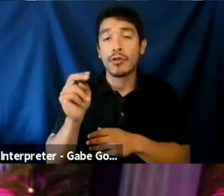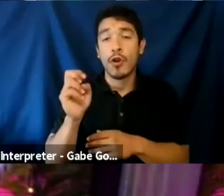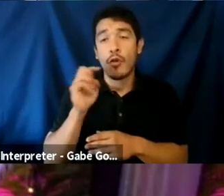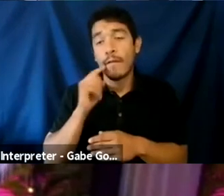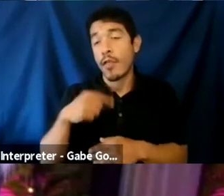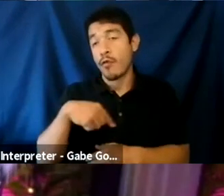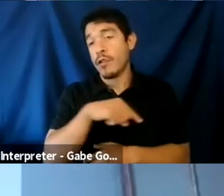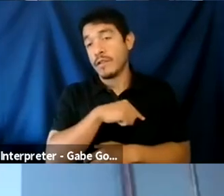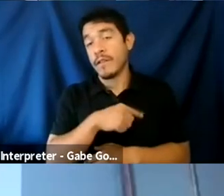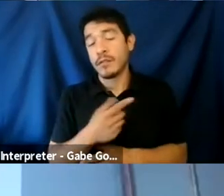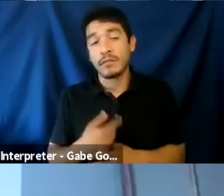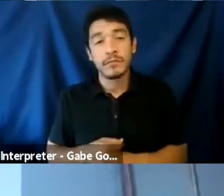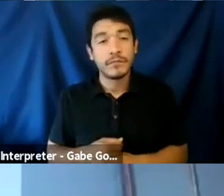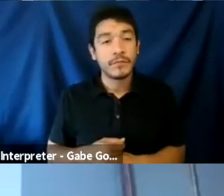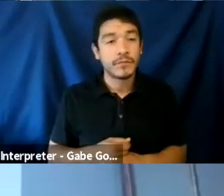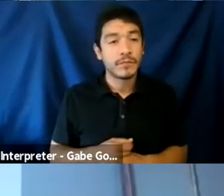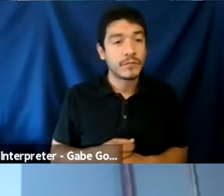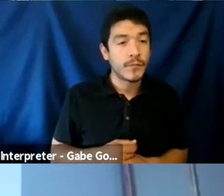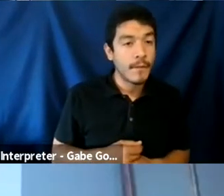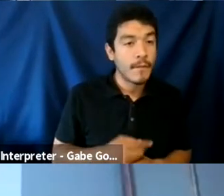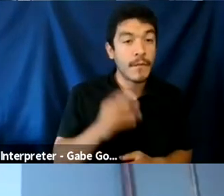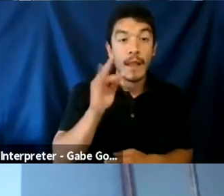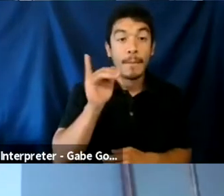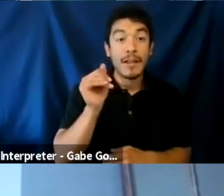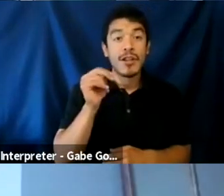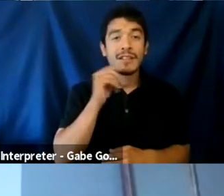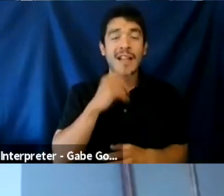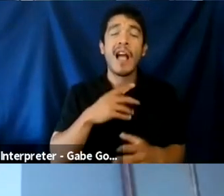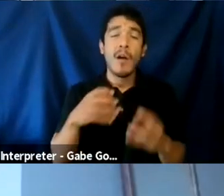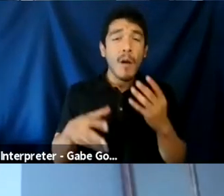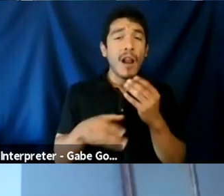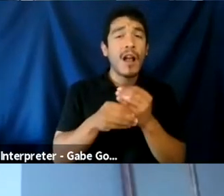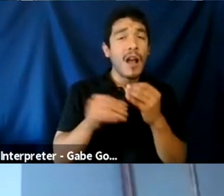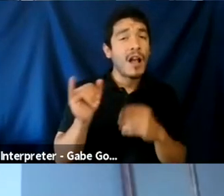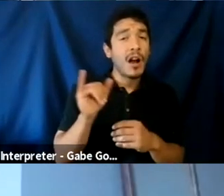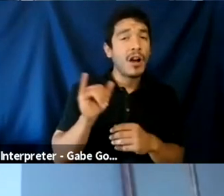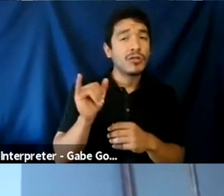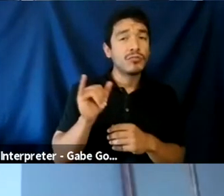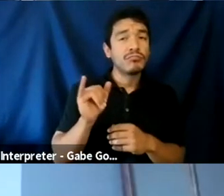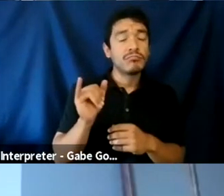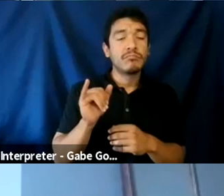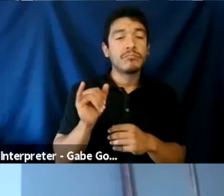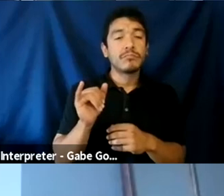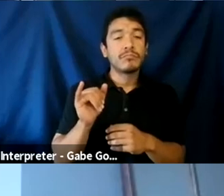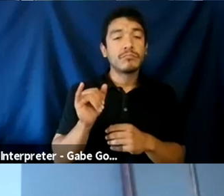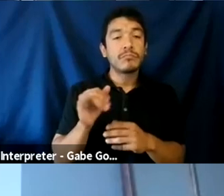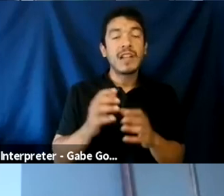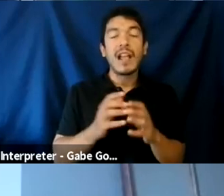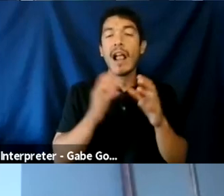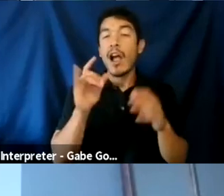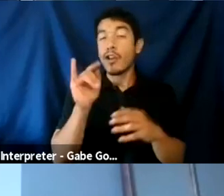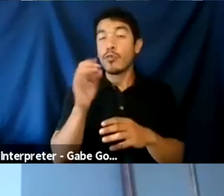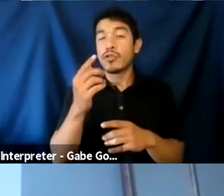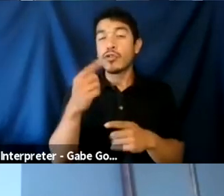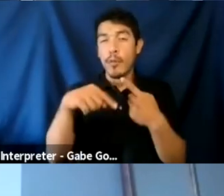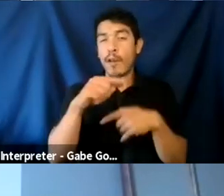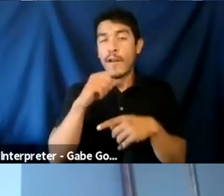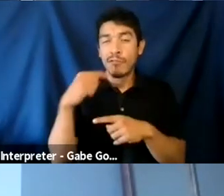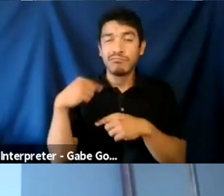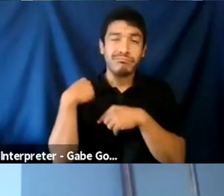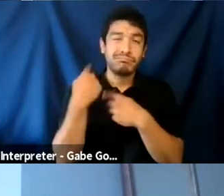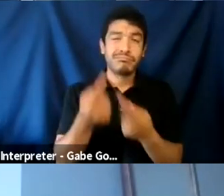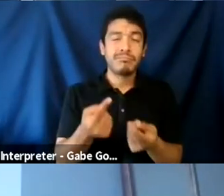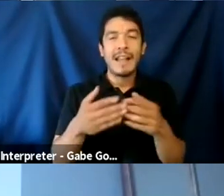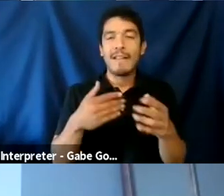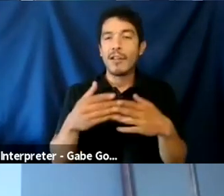of us. I also, I also do want to add that, um, I think a lot of like, this is Twitch has been around for a long time. Um, even